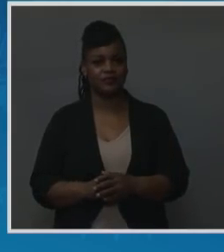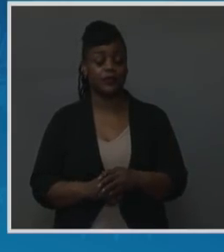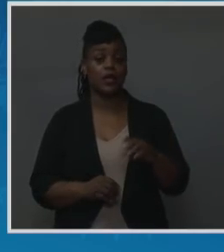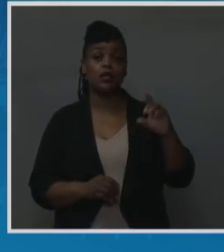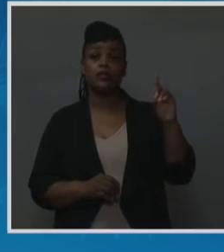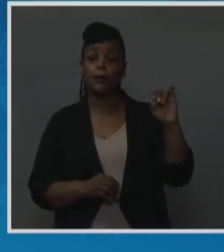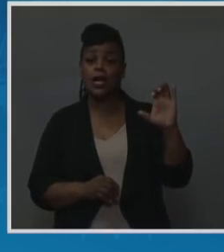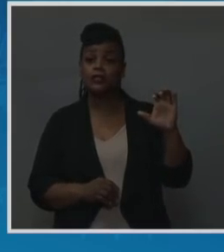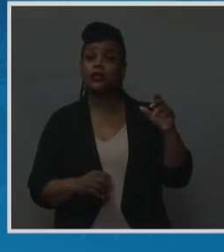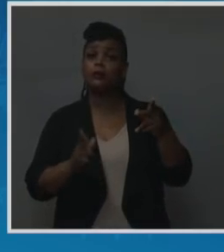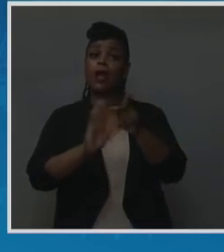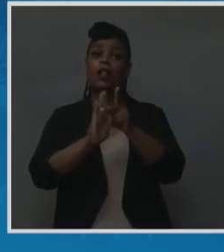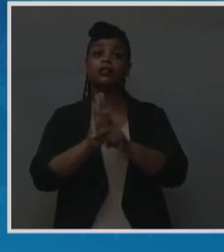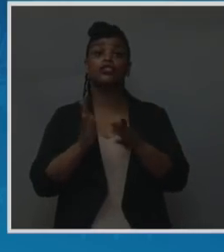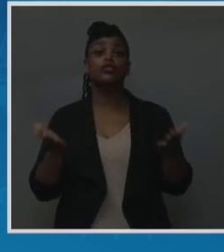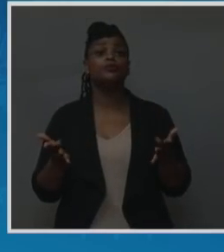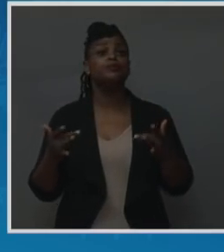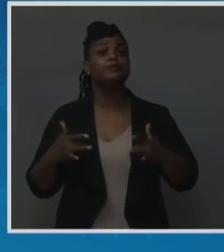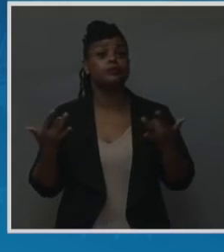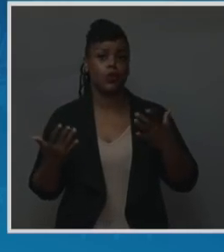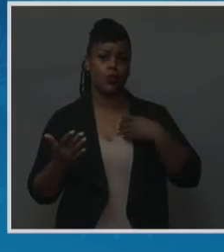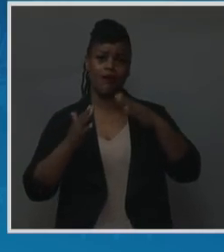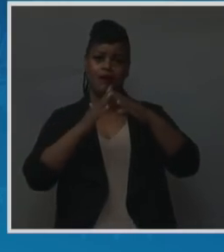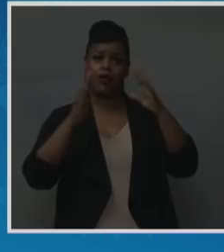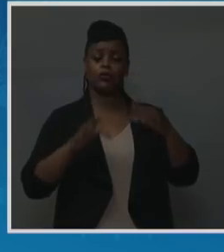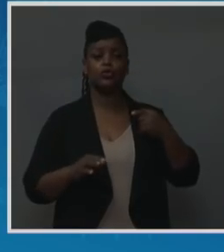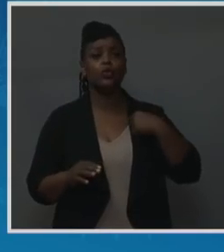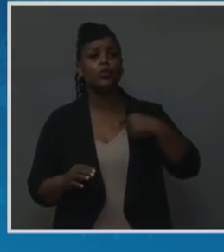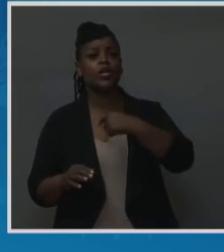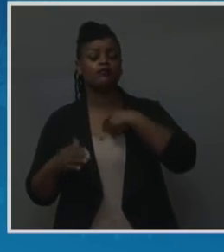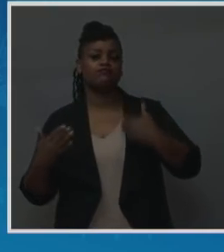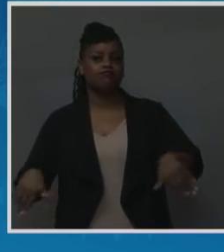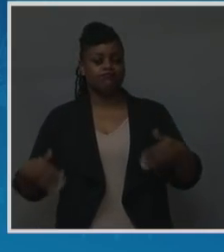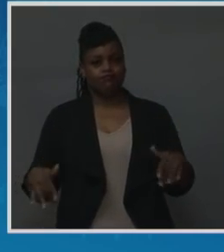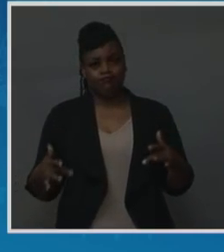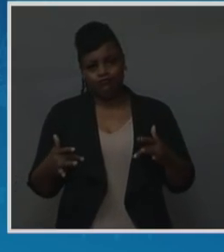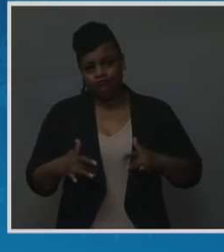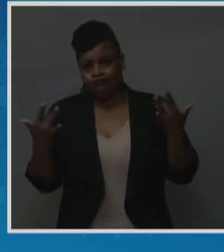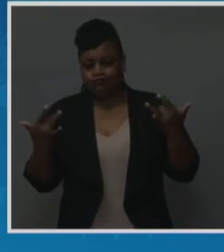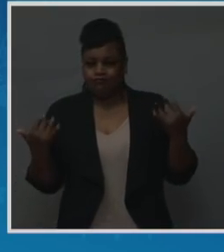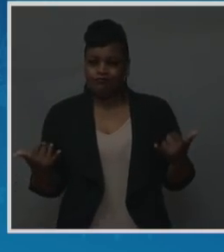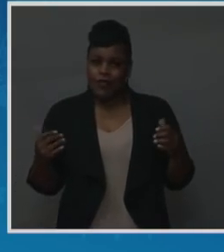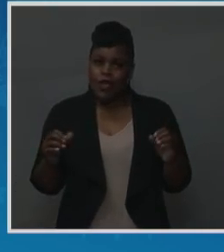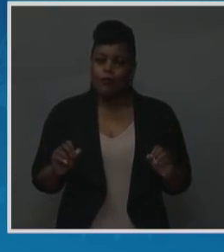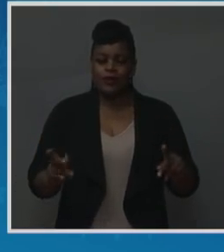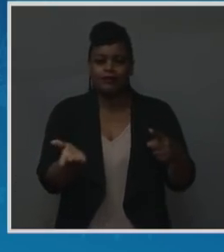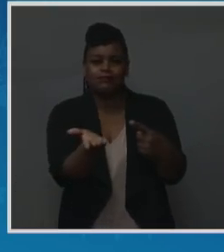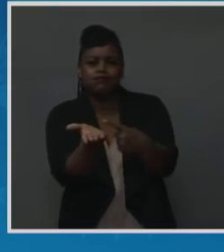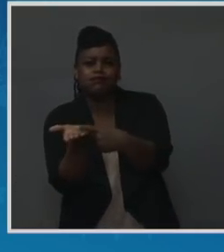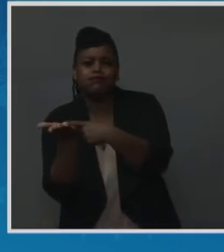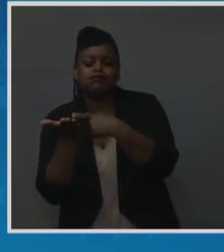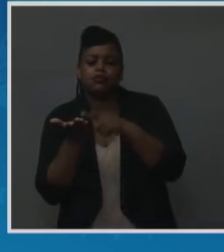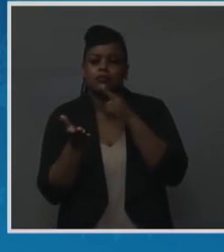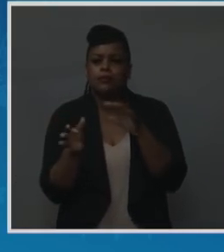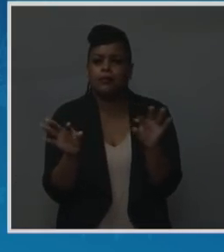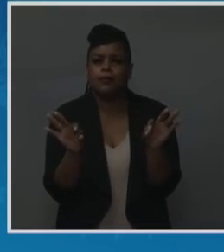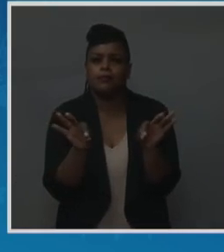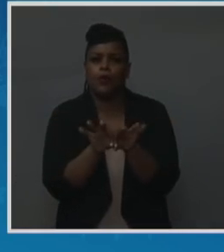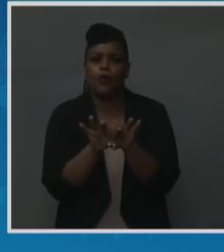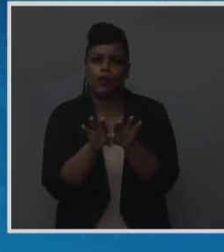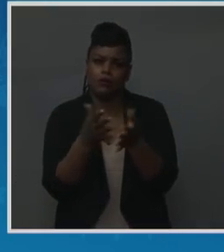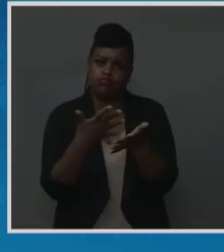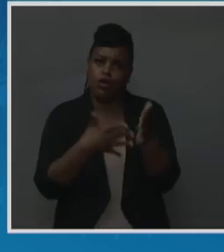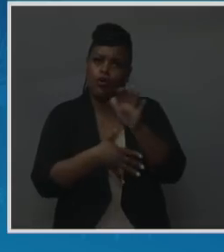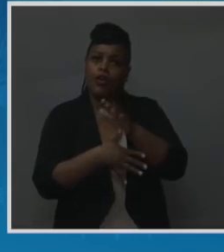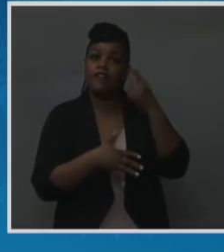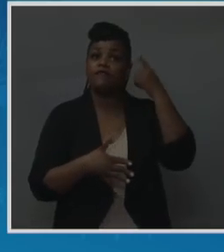And we're very glad to have this opportunity to talk about such an important priority for the